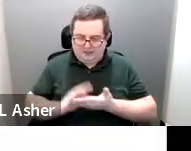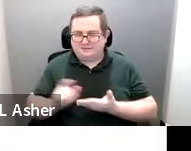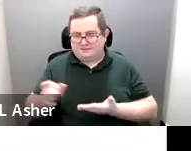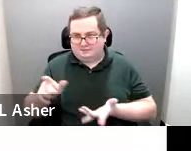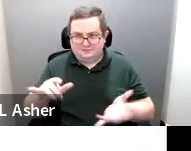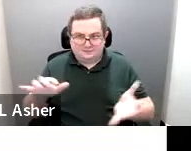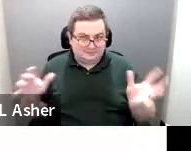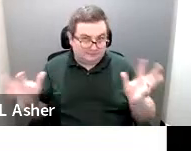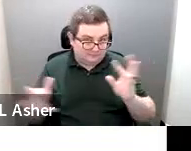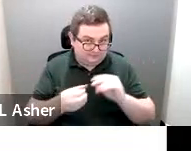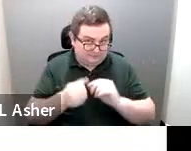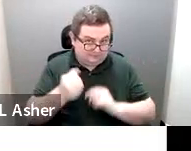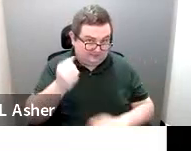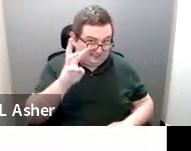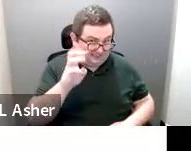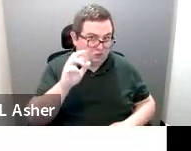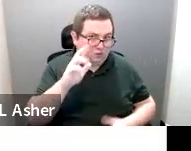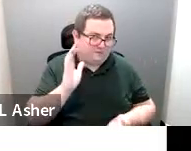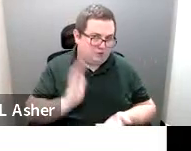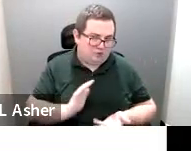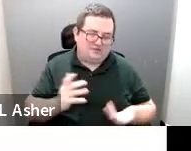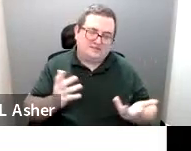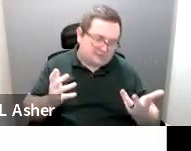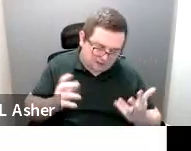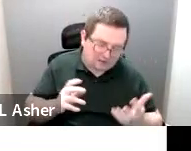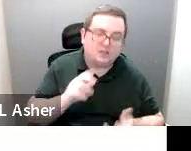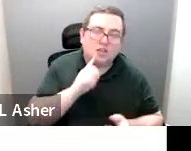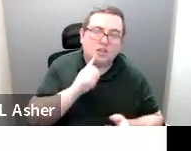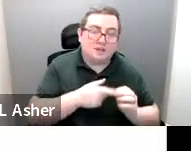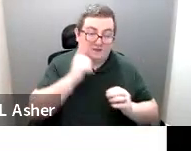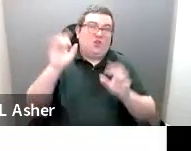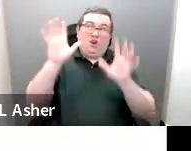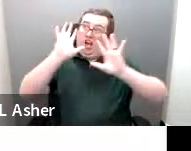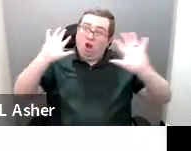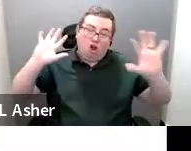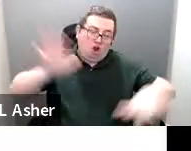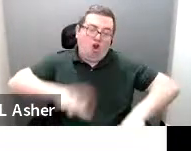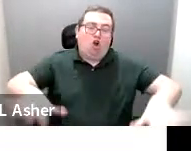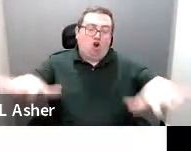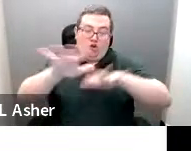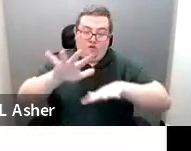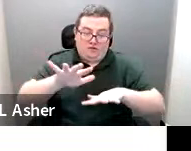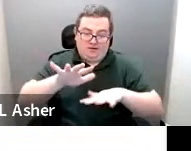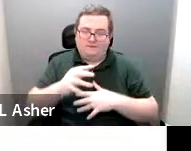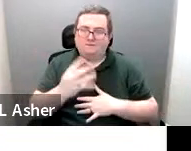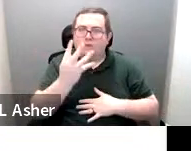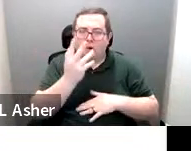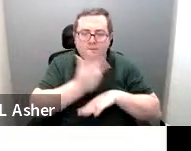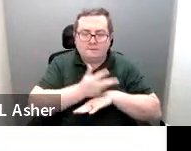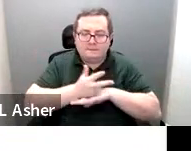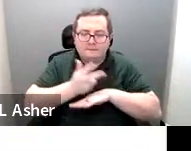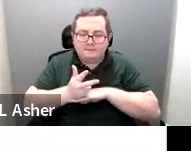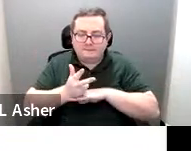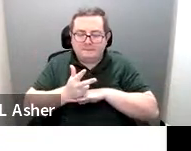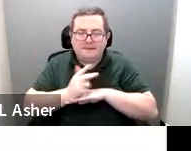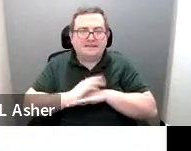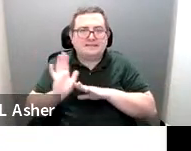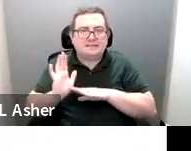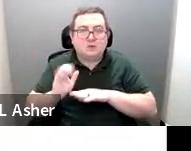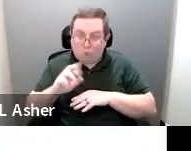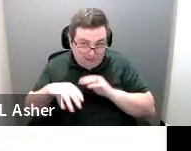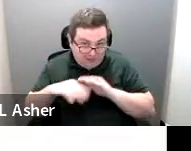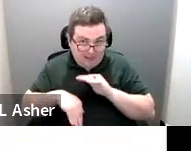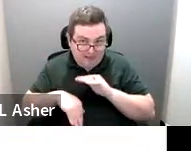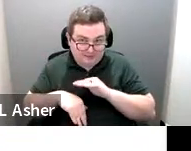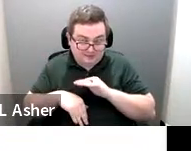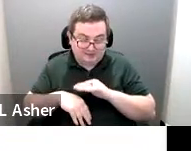be 16 or fewer spaces. We're talking about for the entire site. If there are four or fewer spaces that you